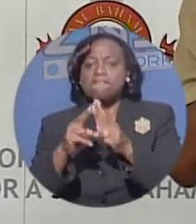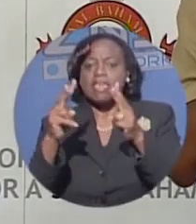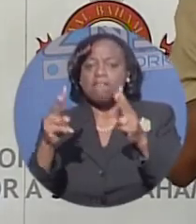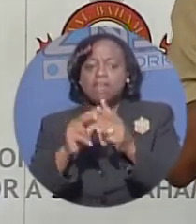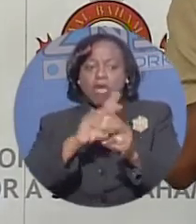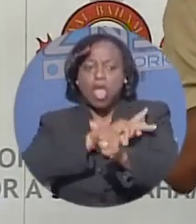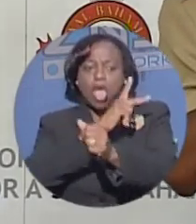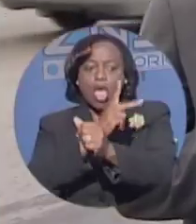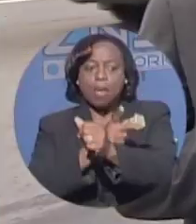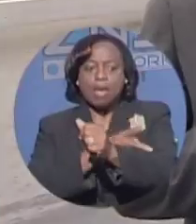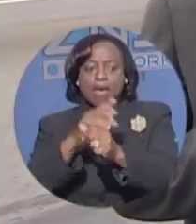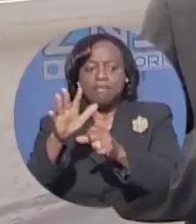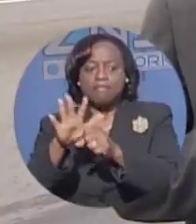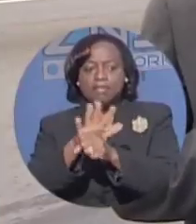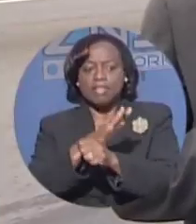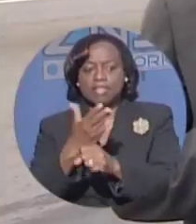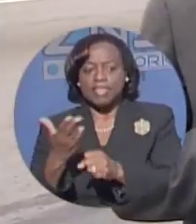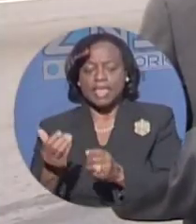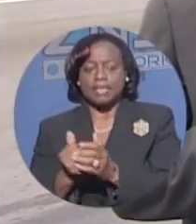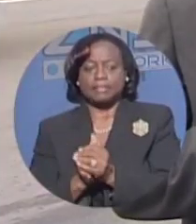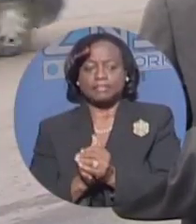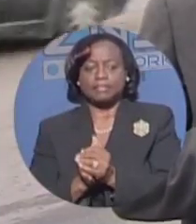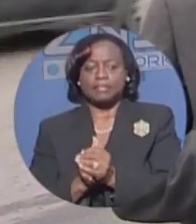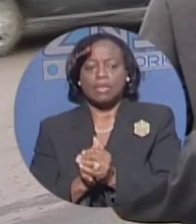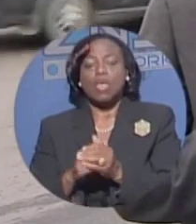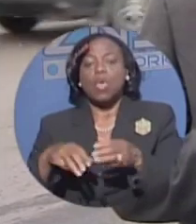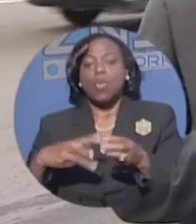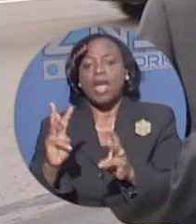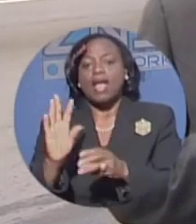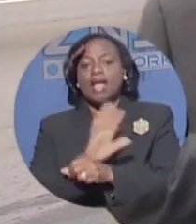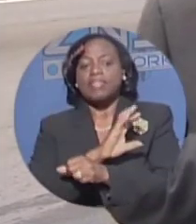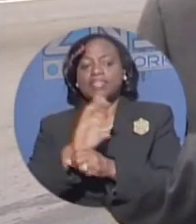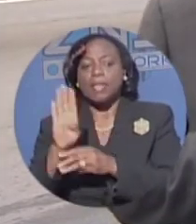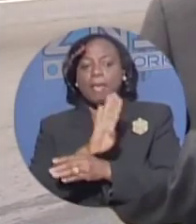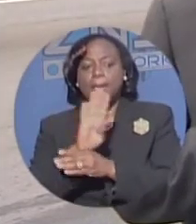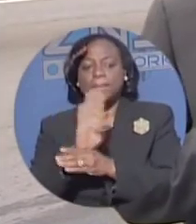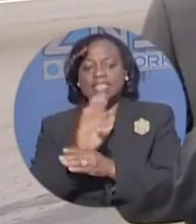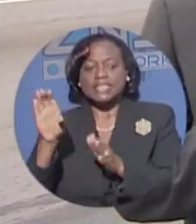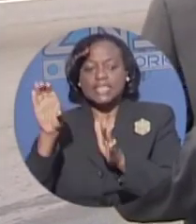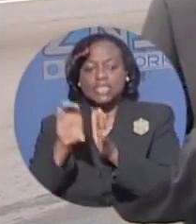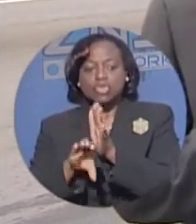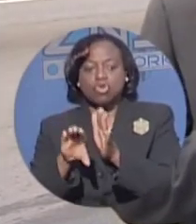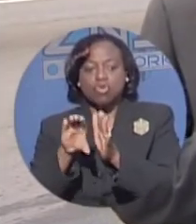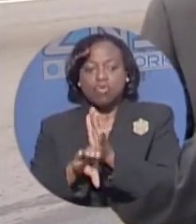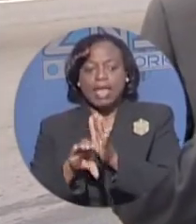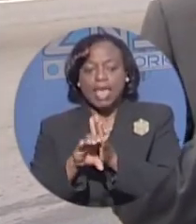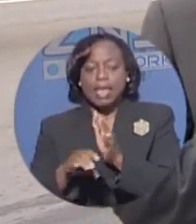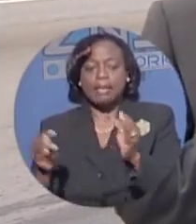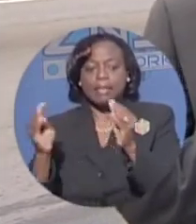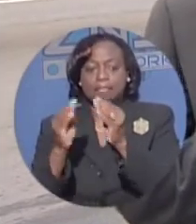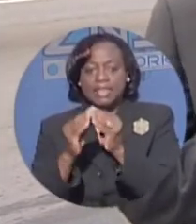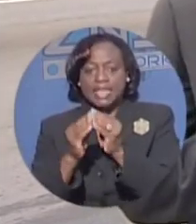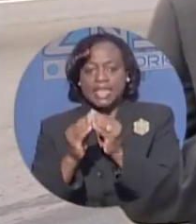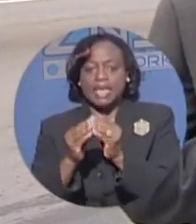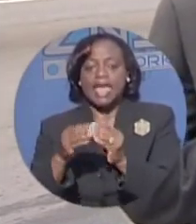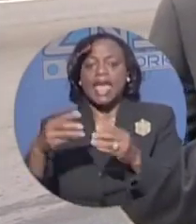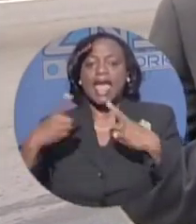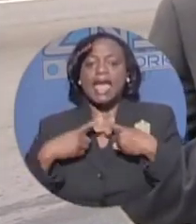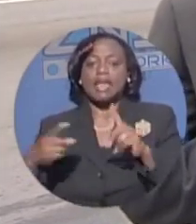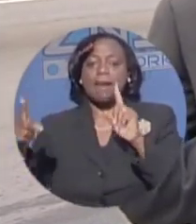witness. While the Business Crime Symposium was the first so far this year, with such a positive feedback,